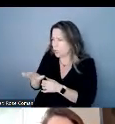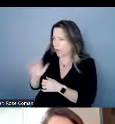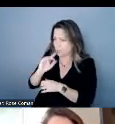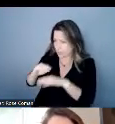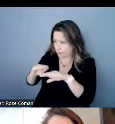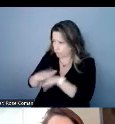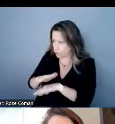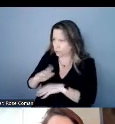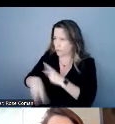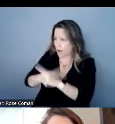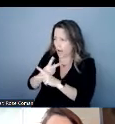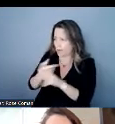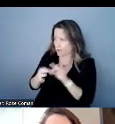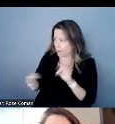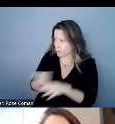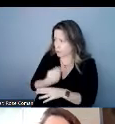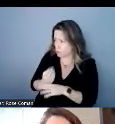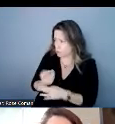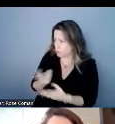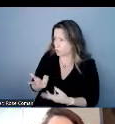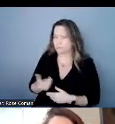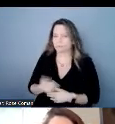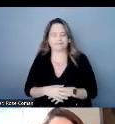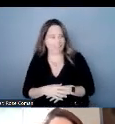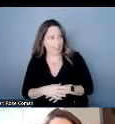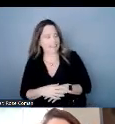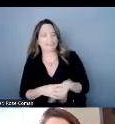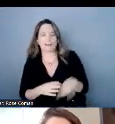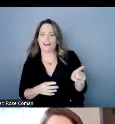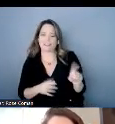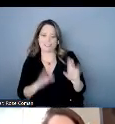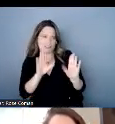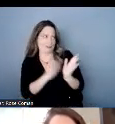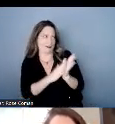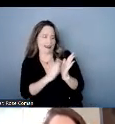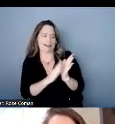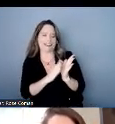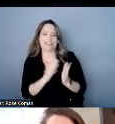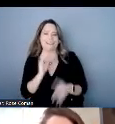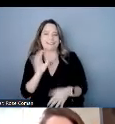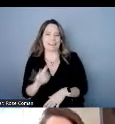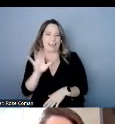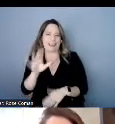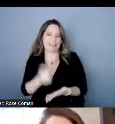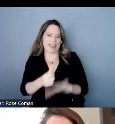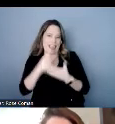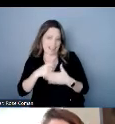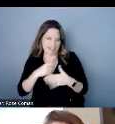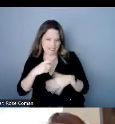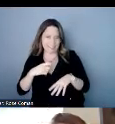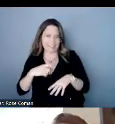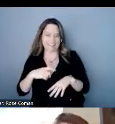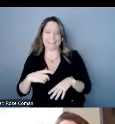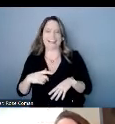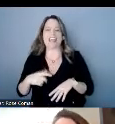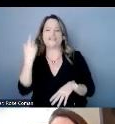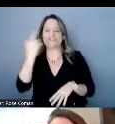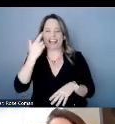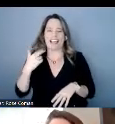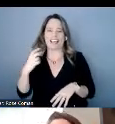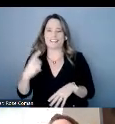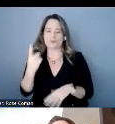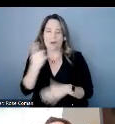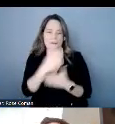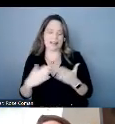to go with absolutely isn't he great he just sets me up like that you see him toss me that because he realizes there's a piece of information not there